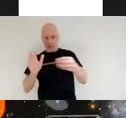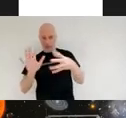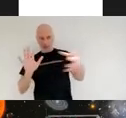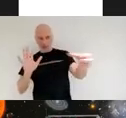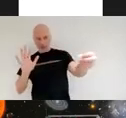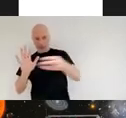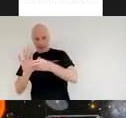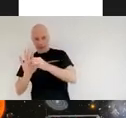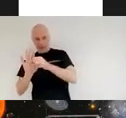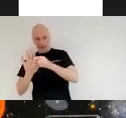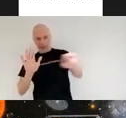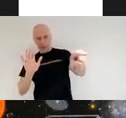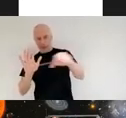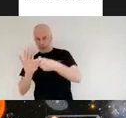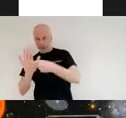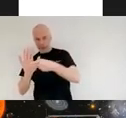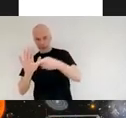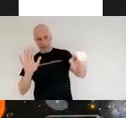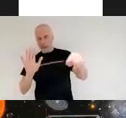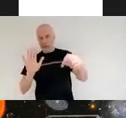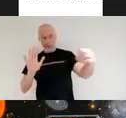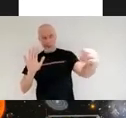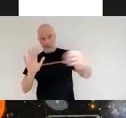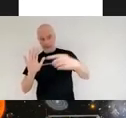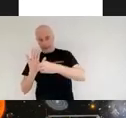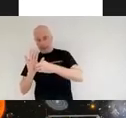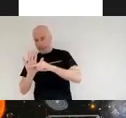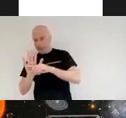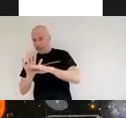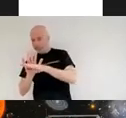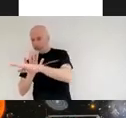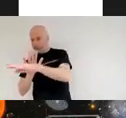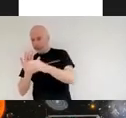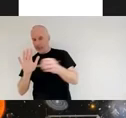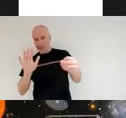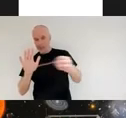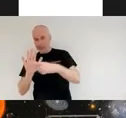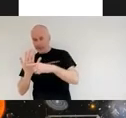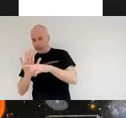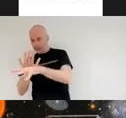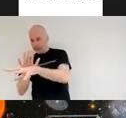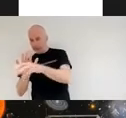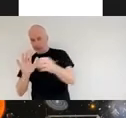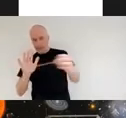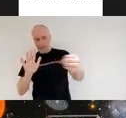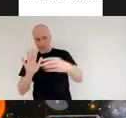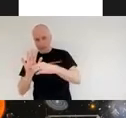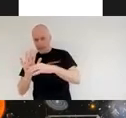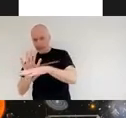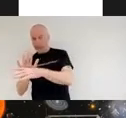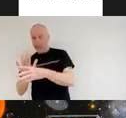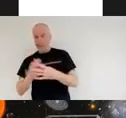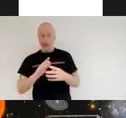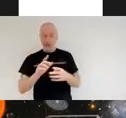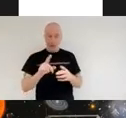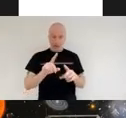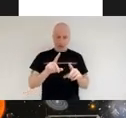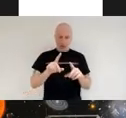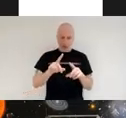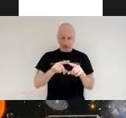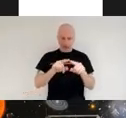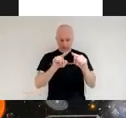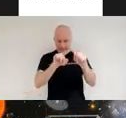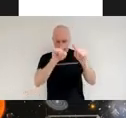our camera to our imager to our spectroscope so we look for these characteristic dips at certain wavelengths